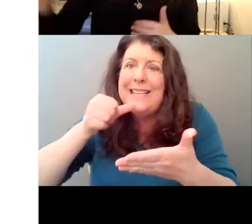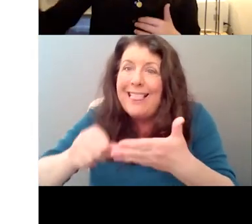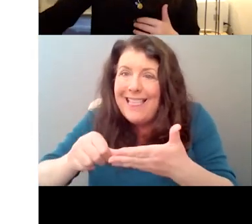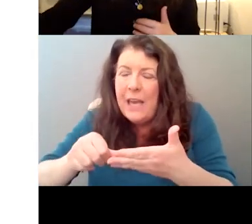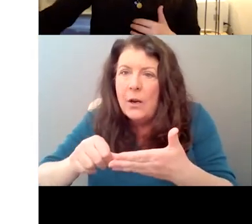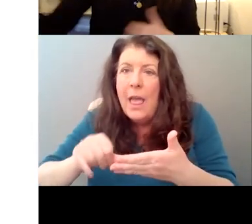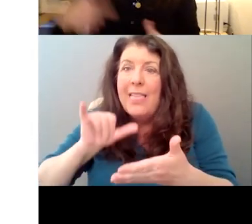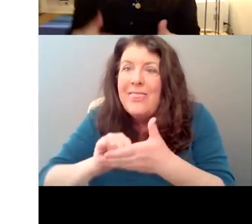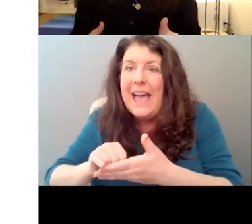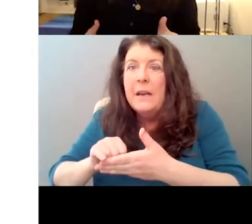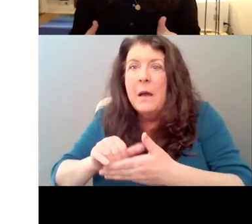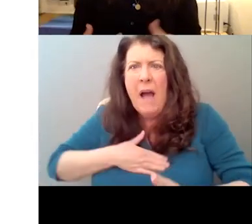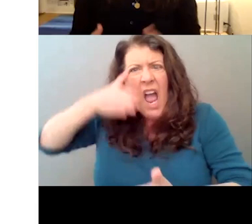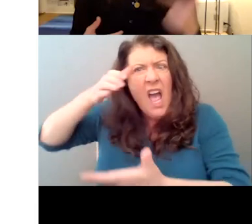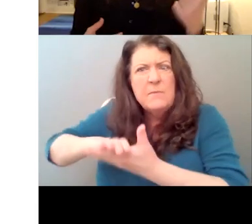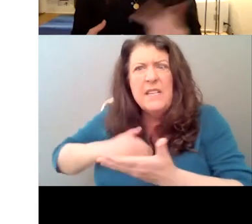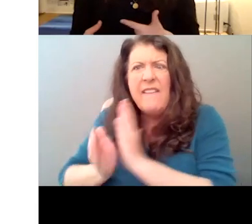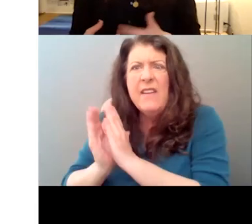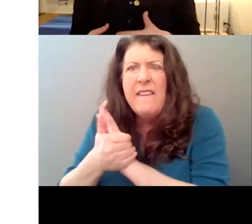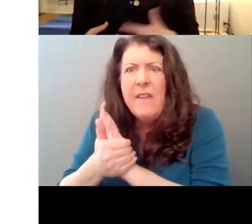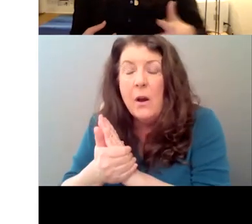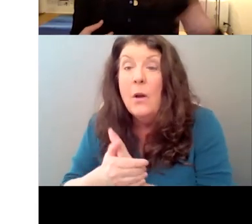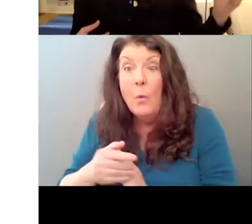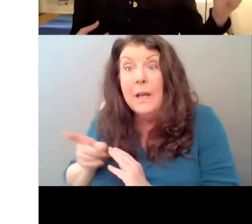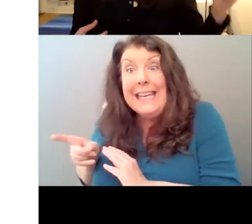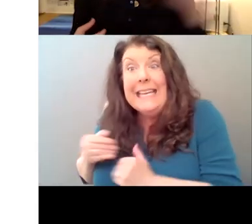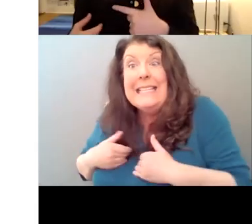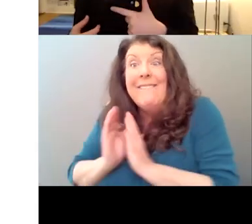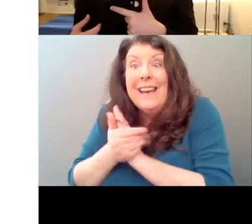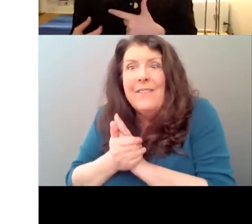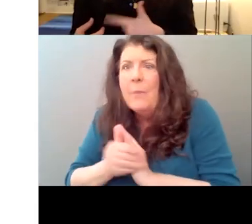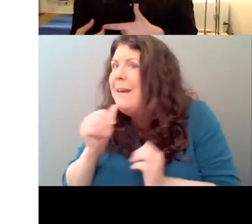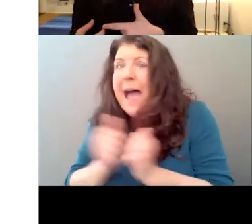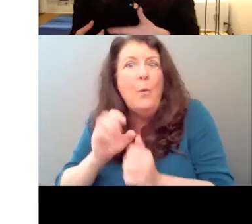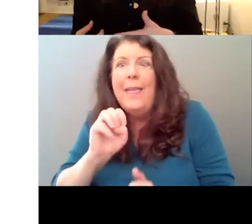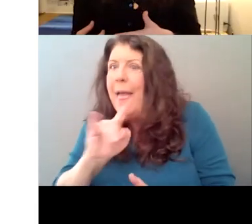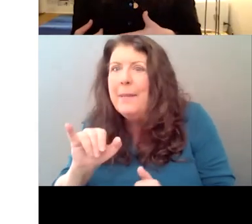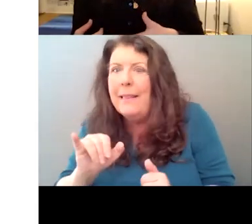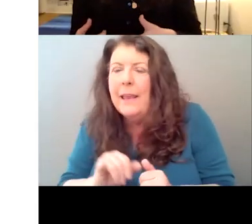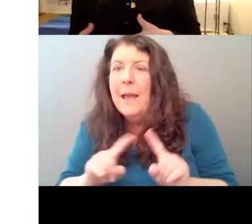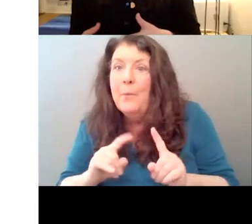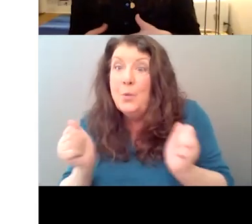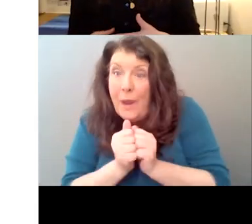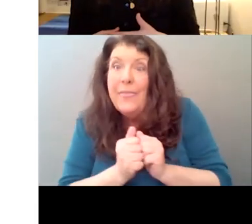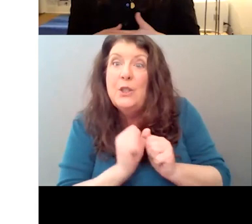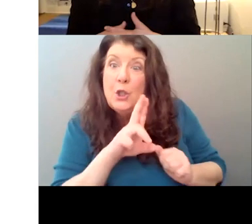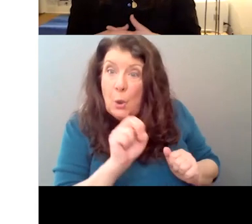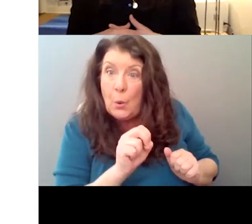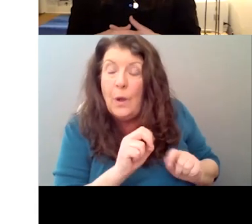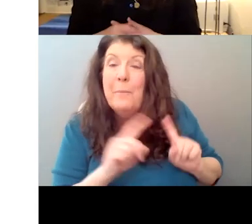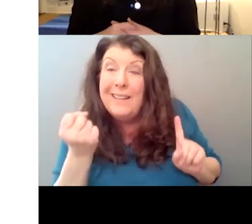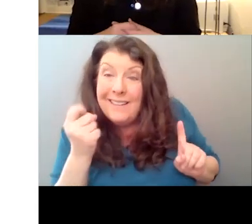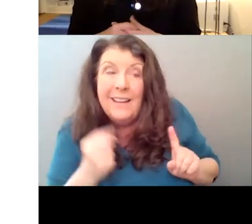It's just that it's with Sue and not with Emily. And he's also pissed because Sue has pushed them into the box together. Um, and